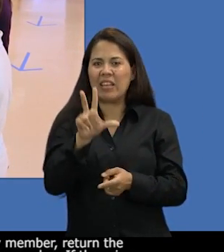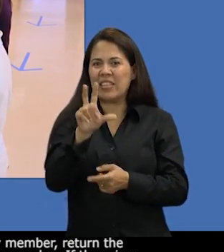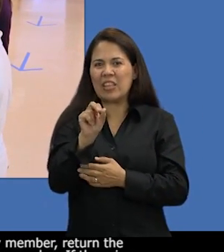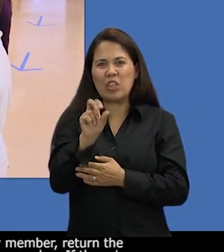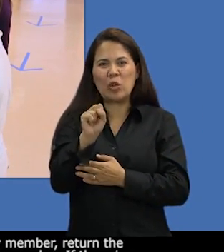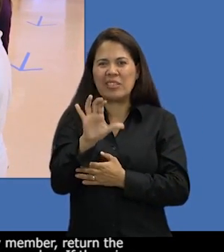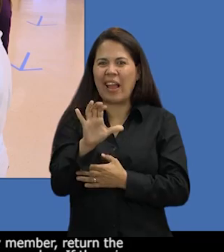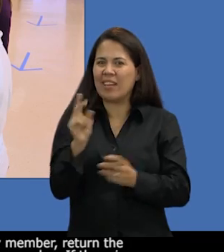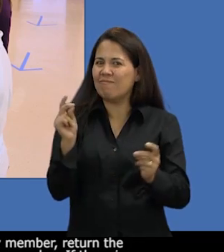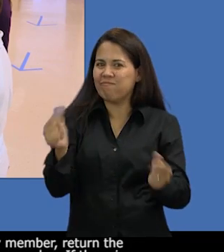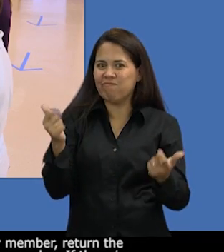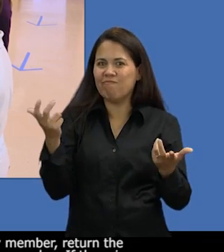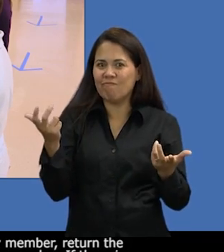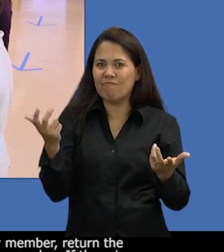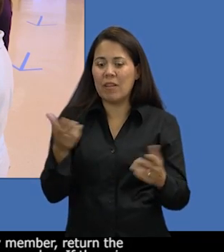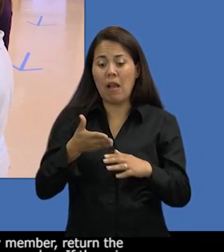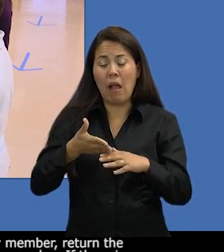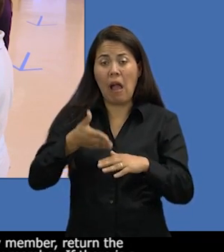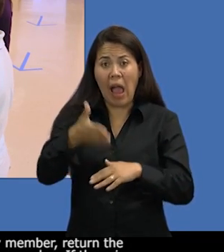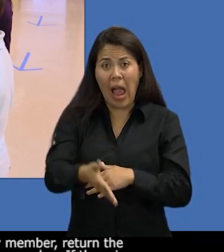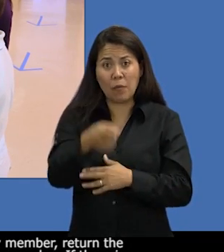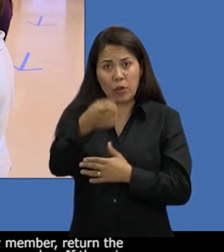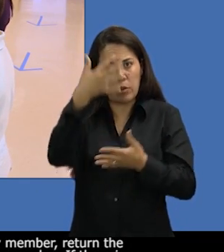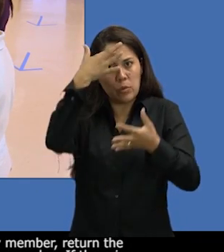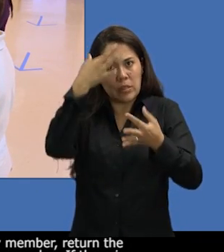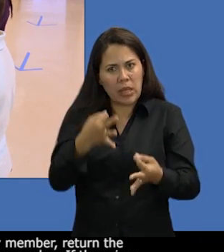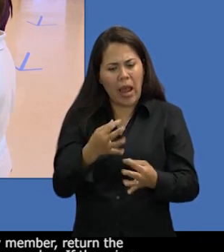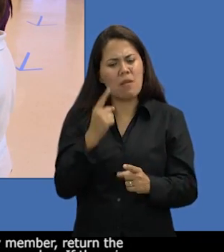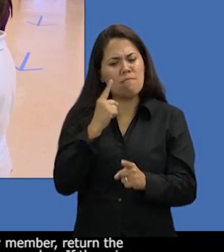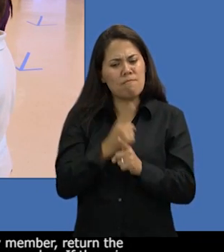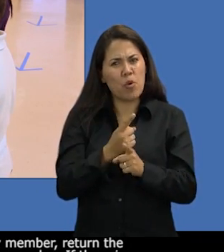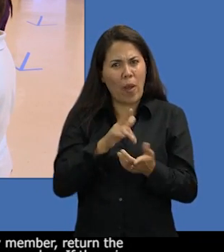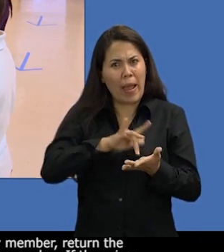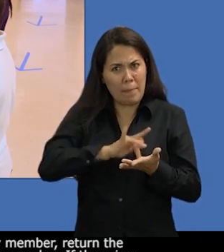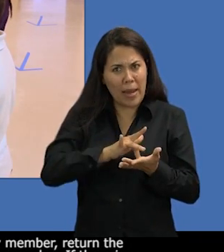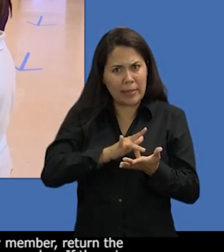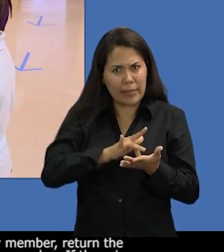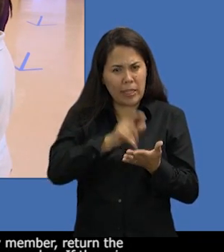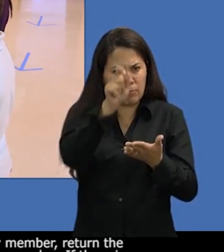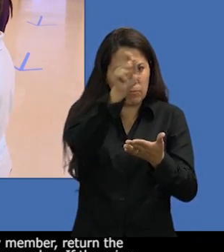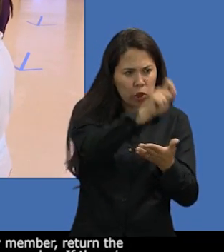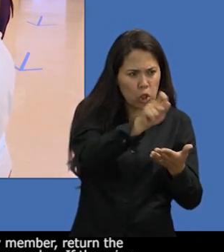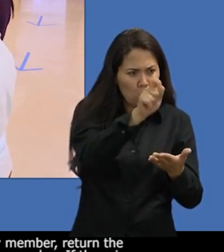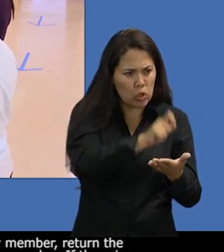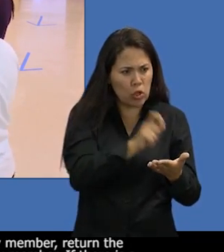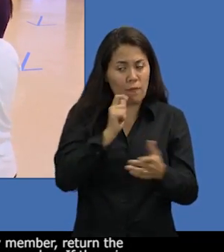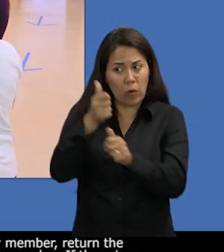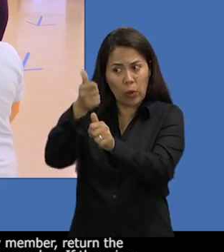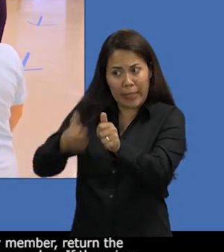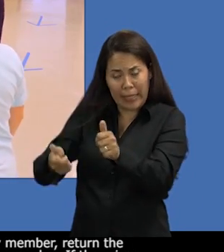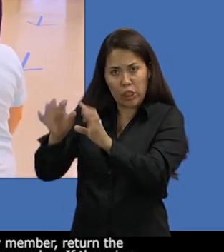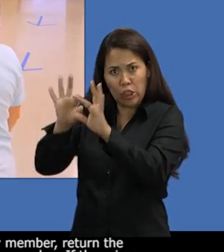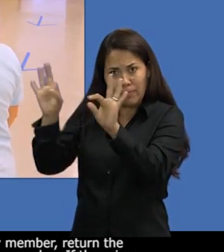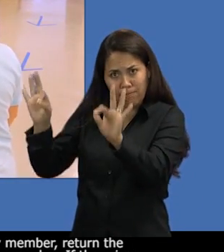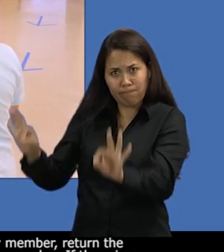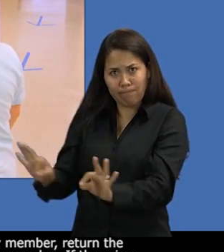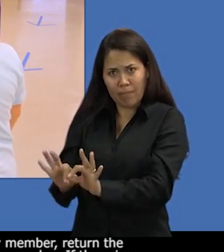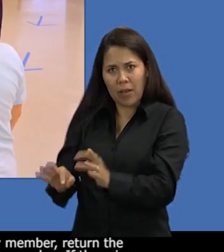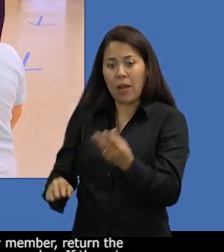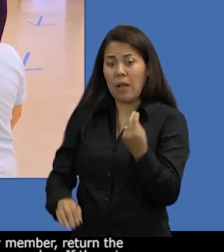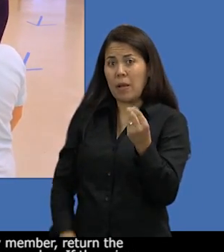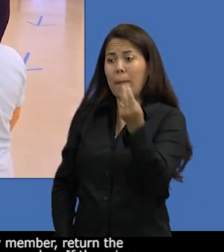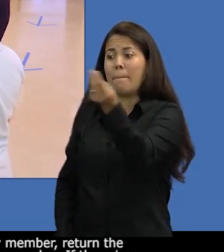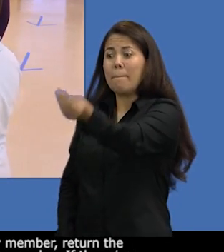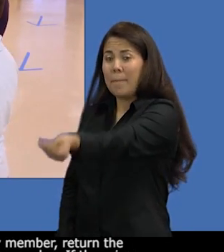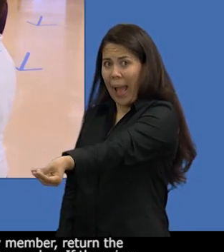medication for each family member, return the medication screening form back to an adult family